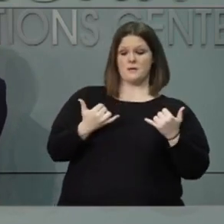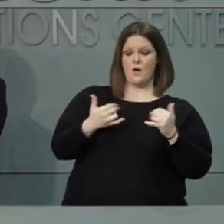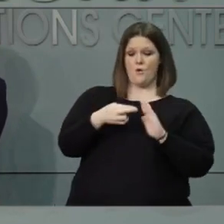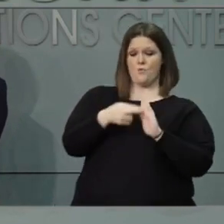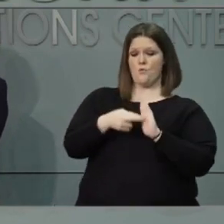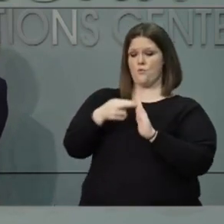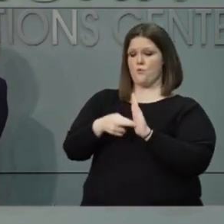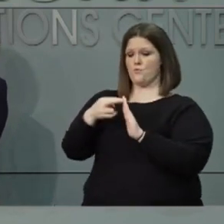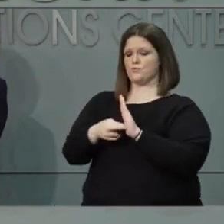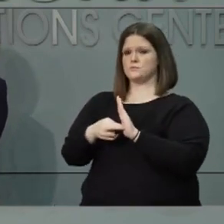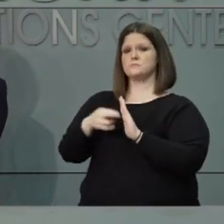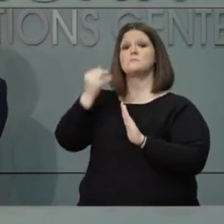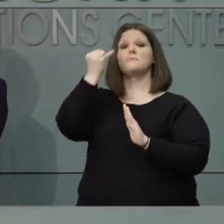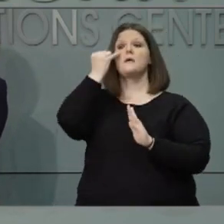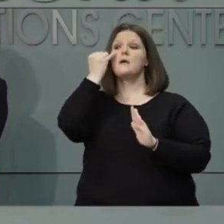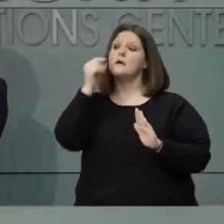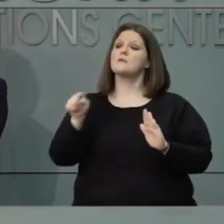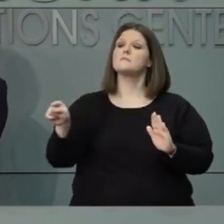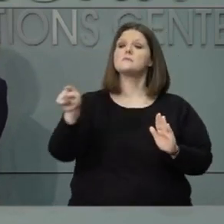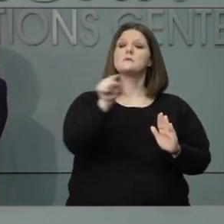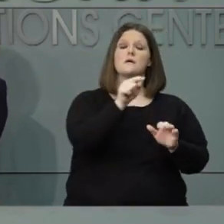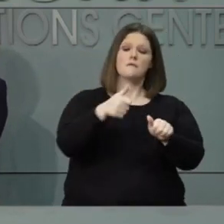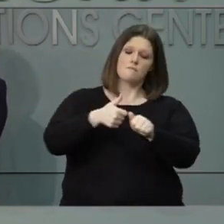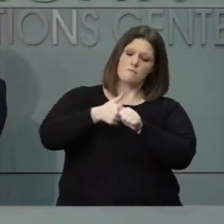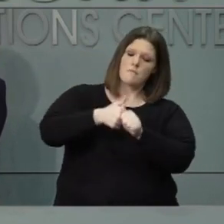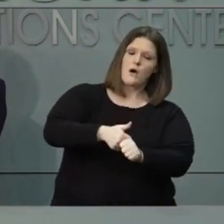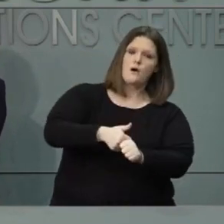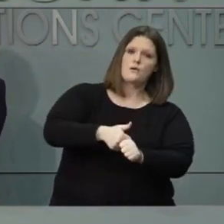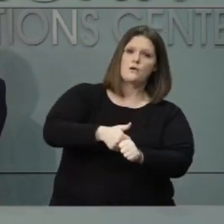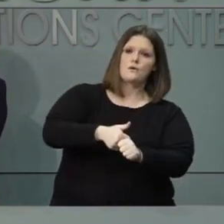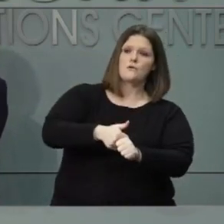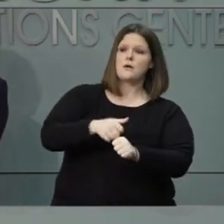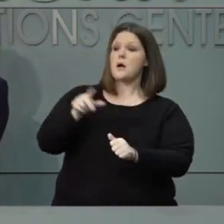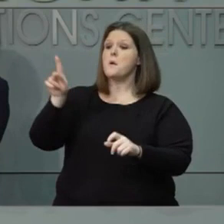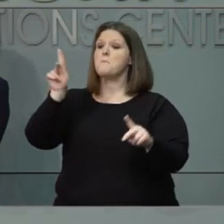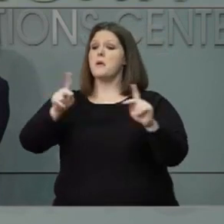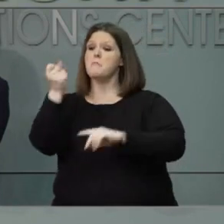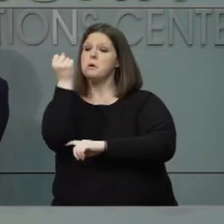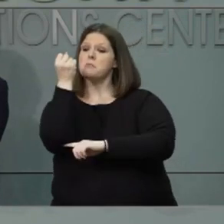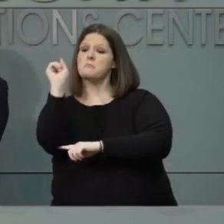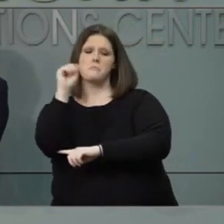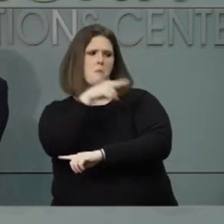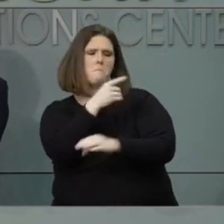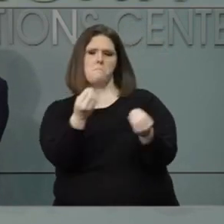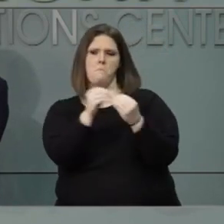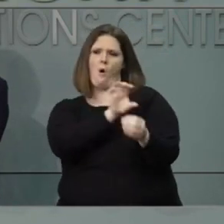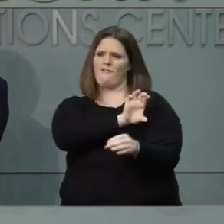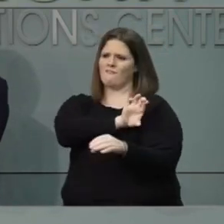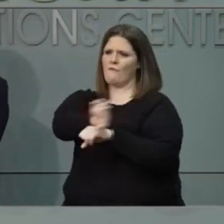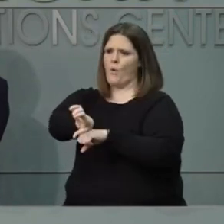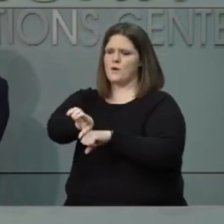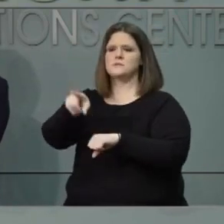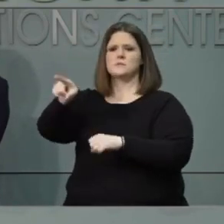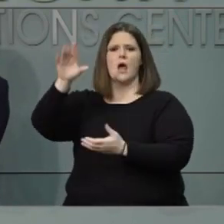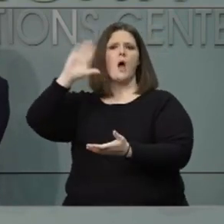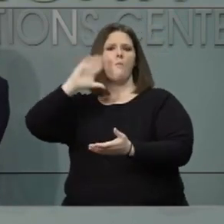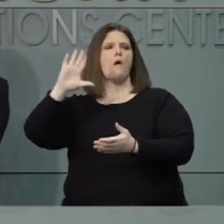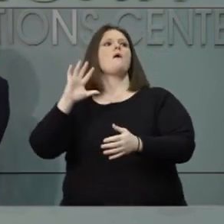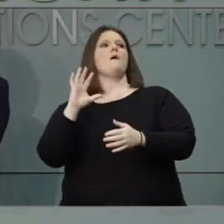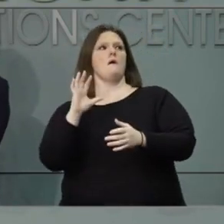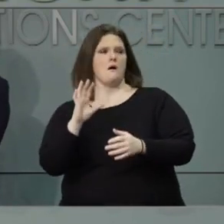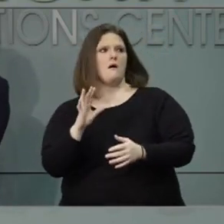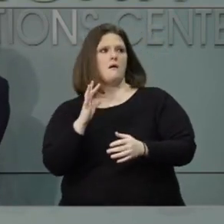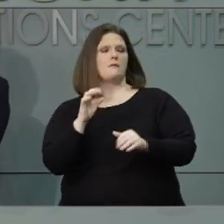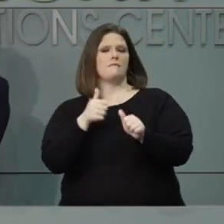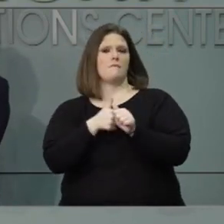get more compliance and better enforcement, then we can stem the tide without having to go backward